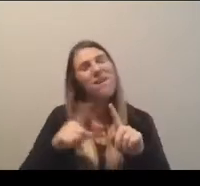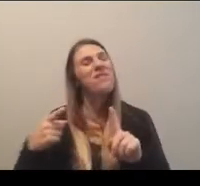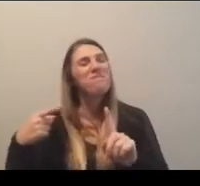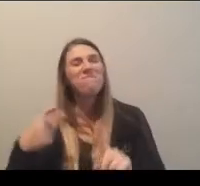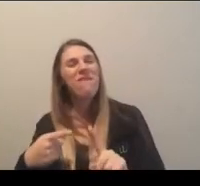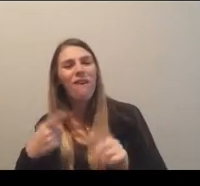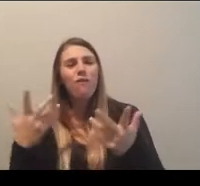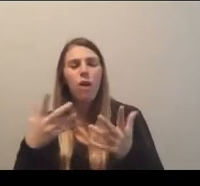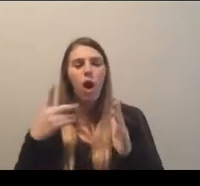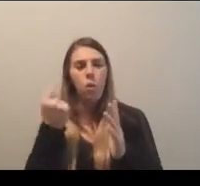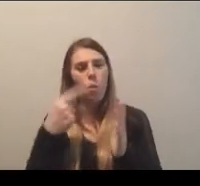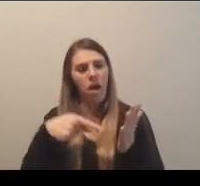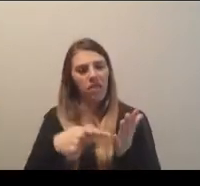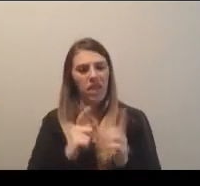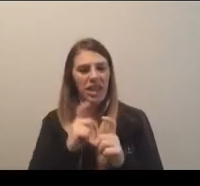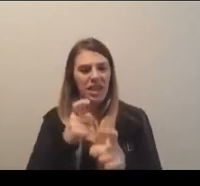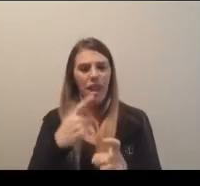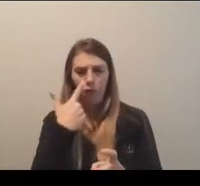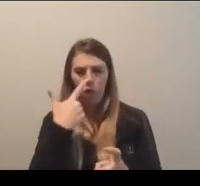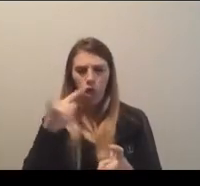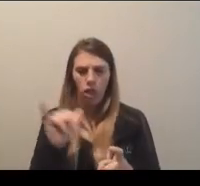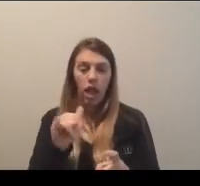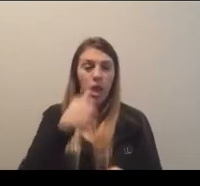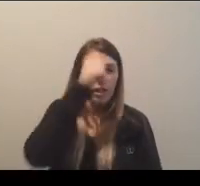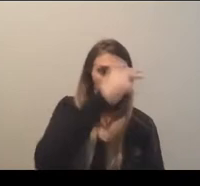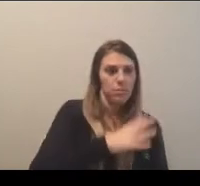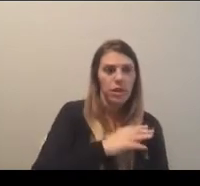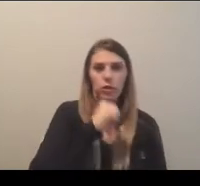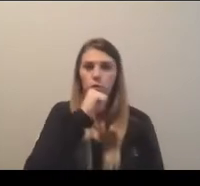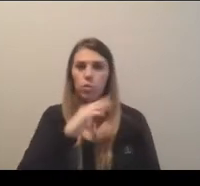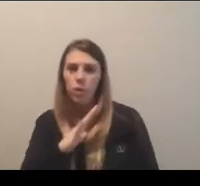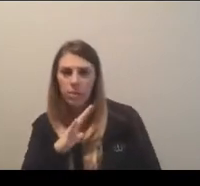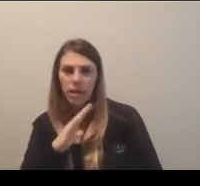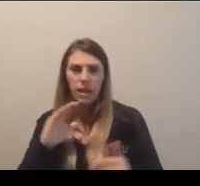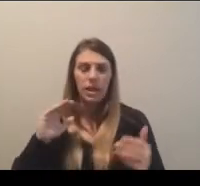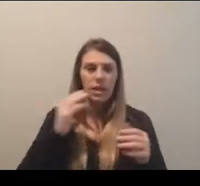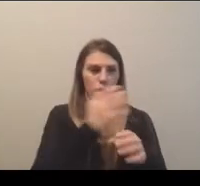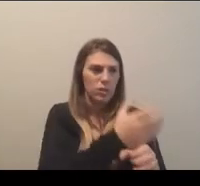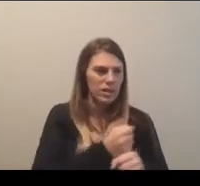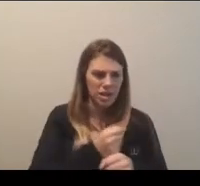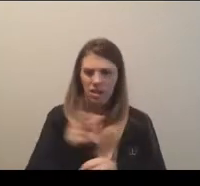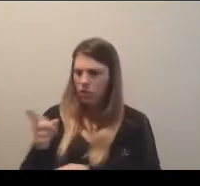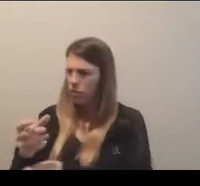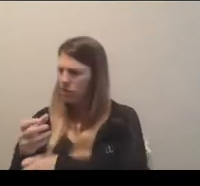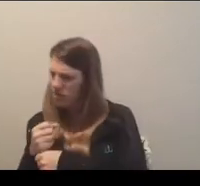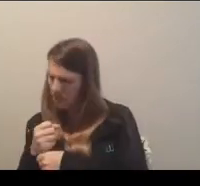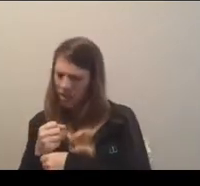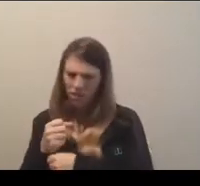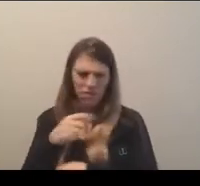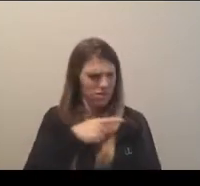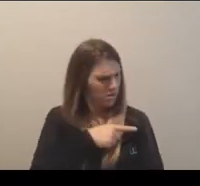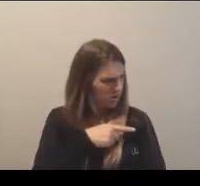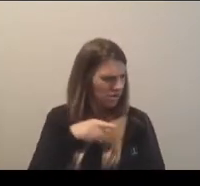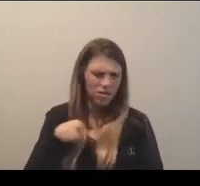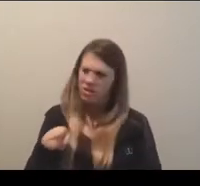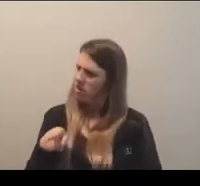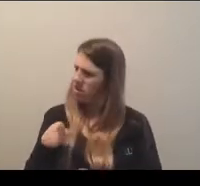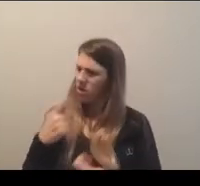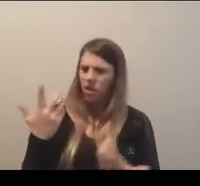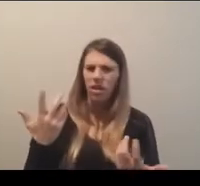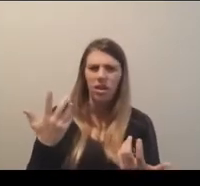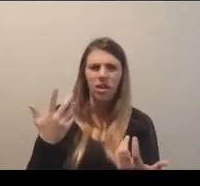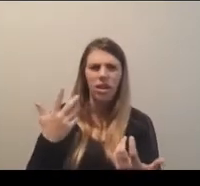presentation of the gifts when the men's and women's basketball student-athletes receive them, how they are packaged